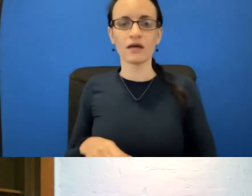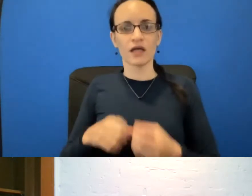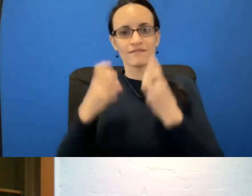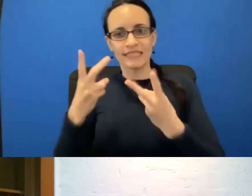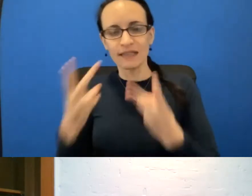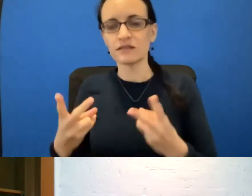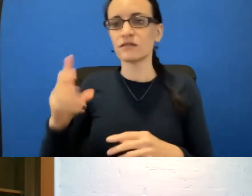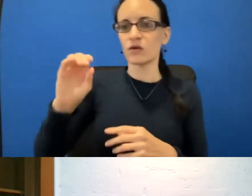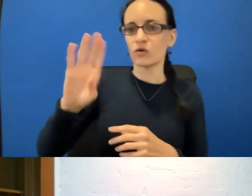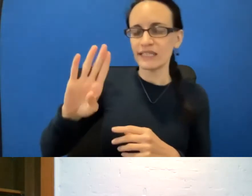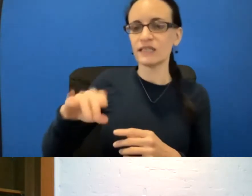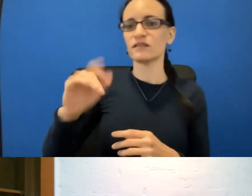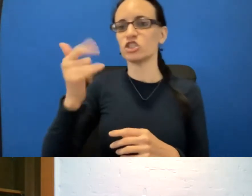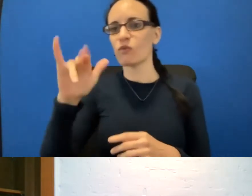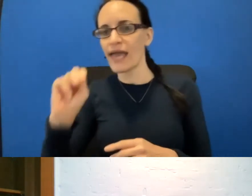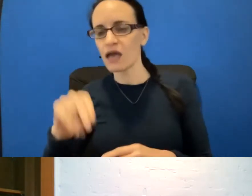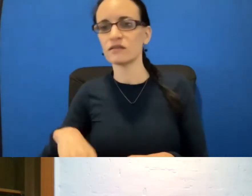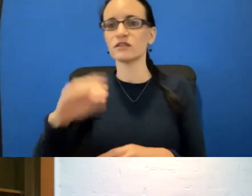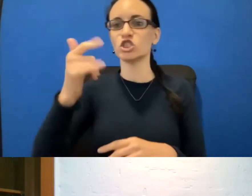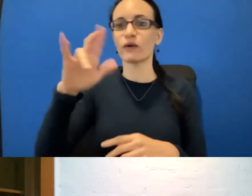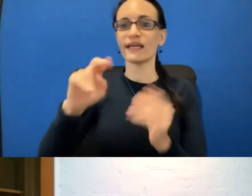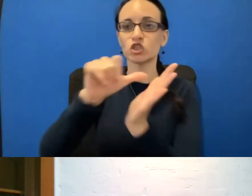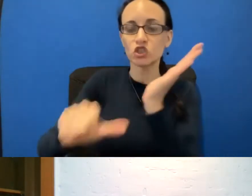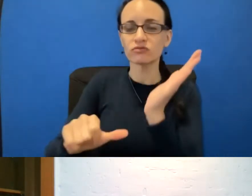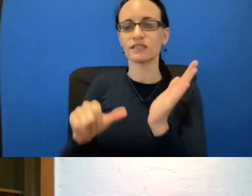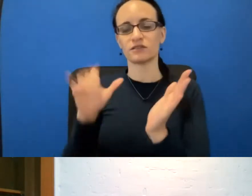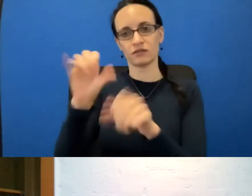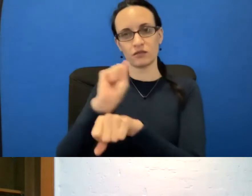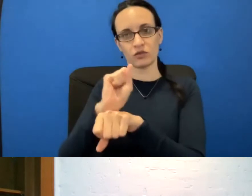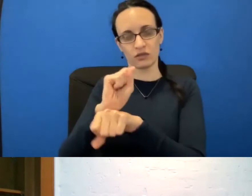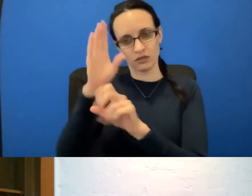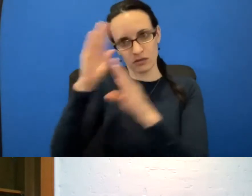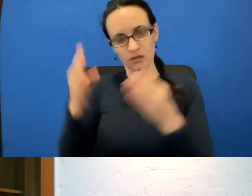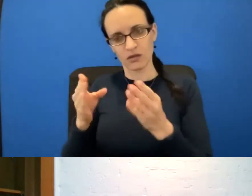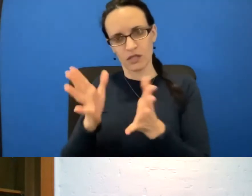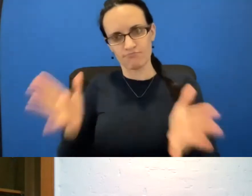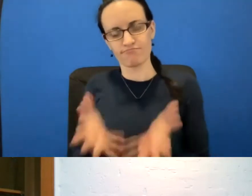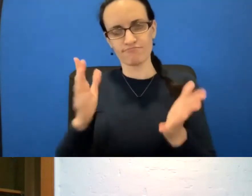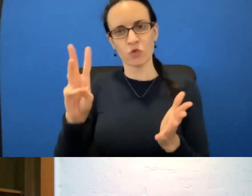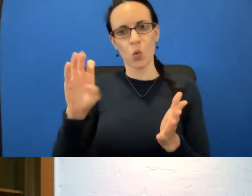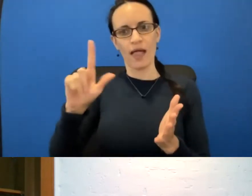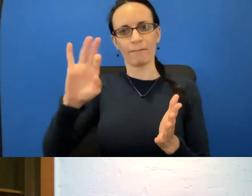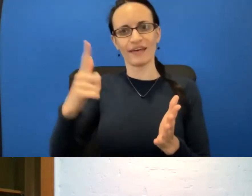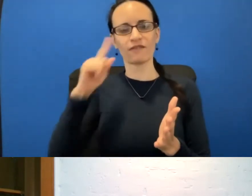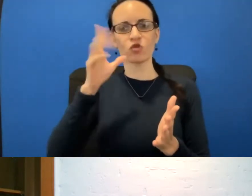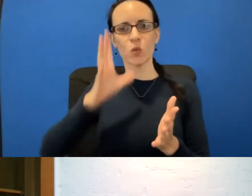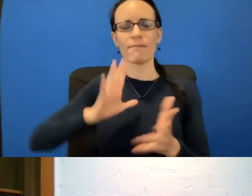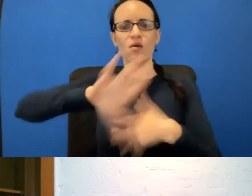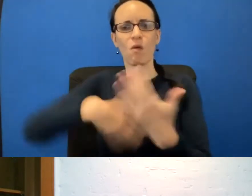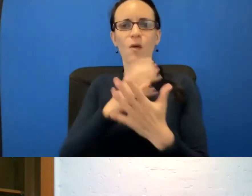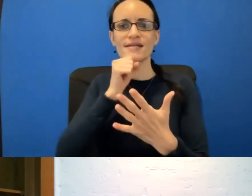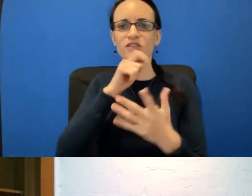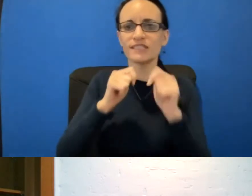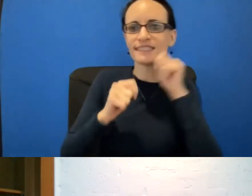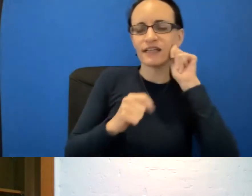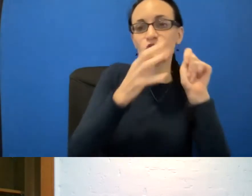gynecology, gynecologic surgeries. Her focus lies in promoting the well-being of women of all ages, ranging from adolescence all the way